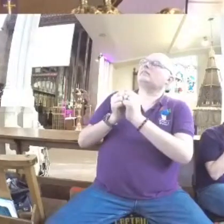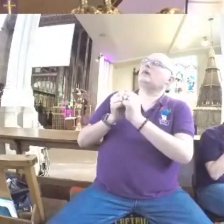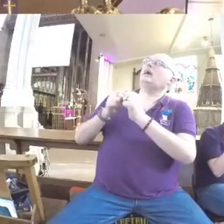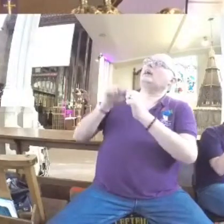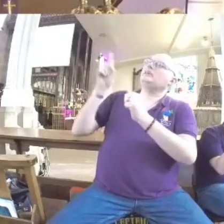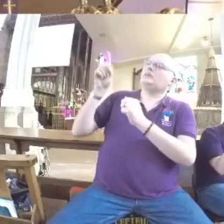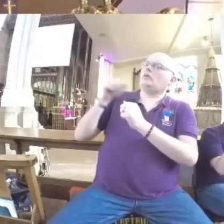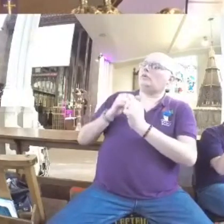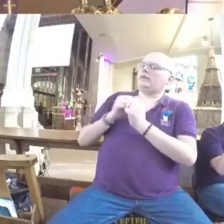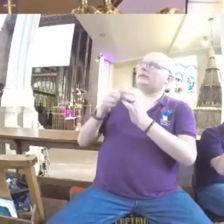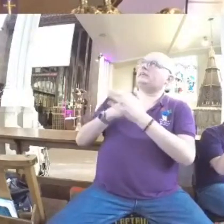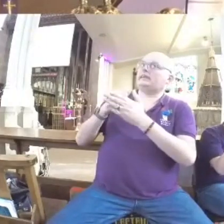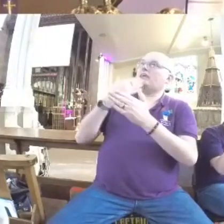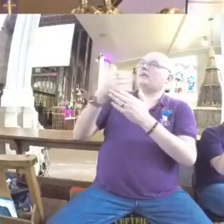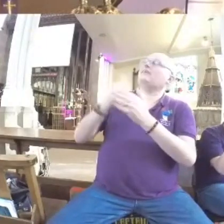always there.